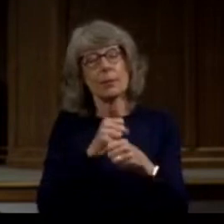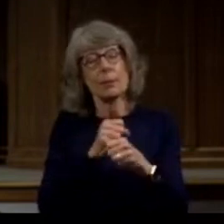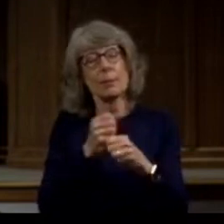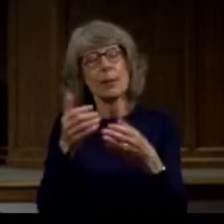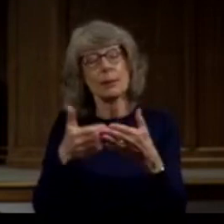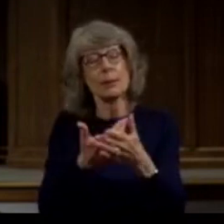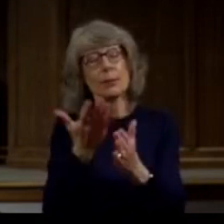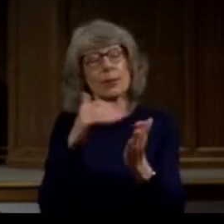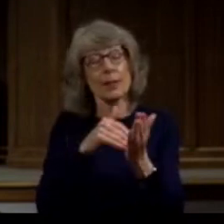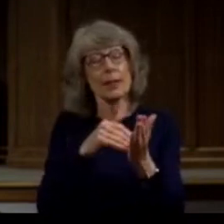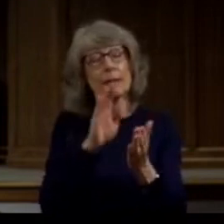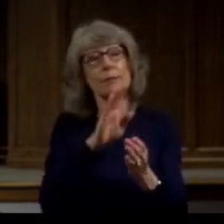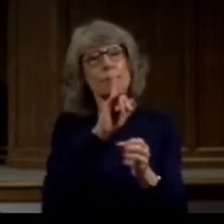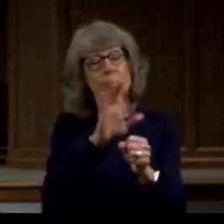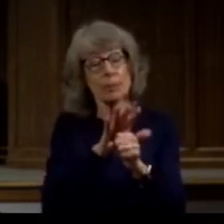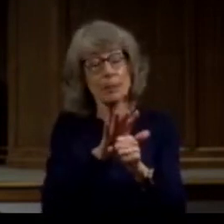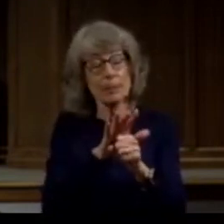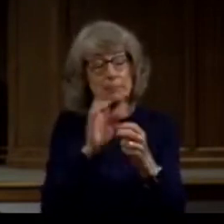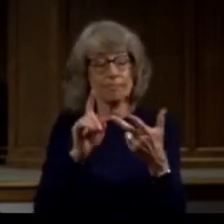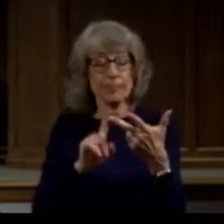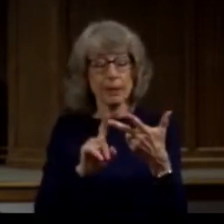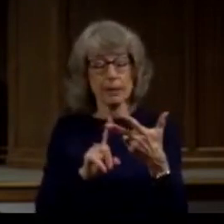and then finally I would ask you this